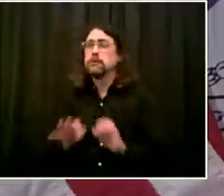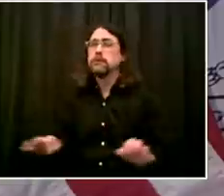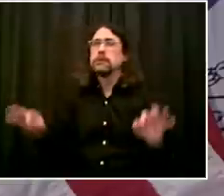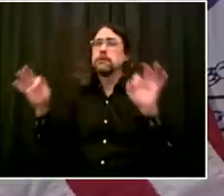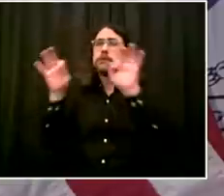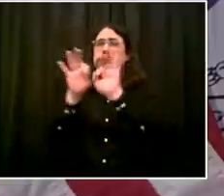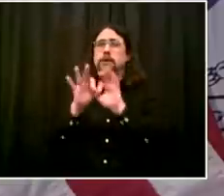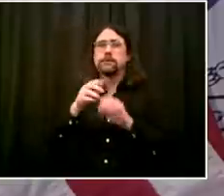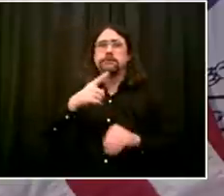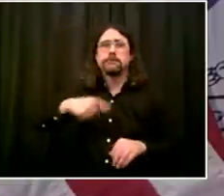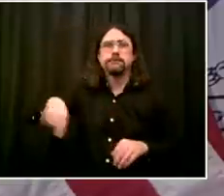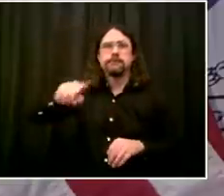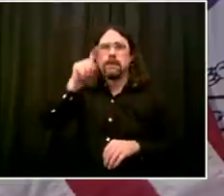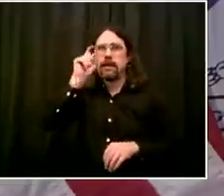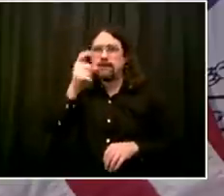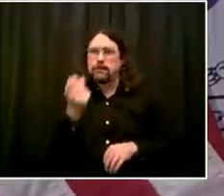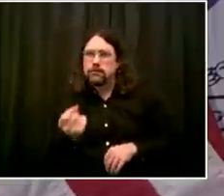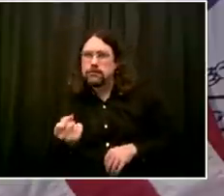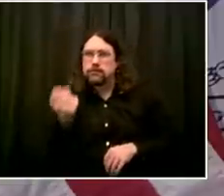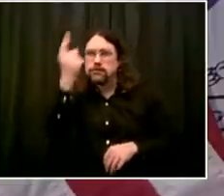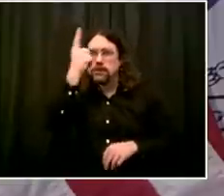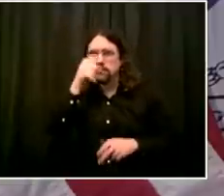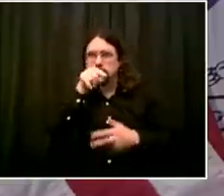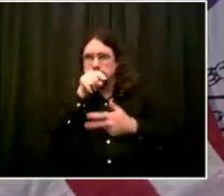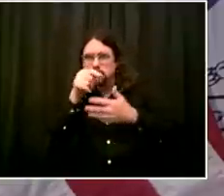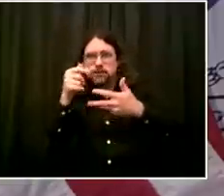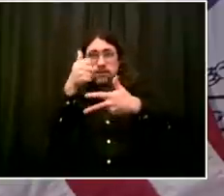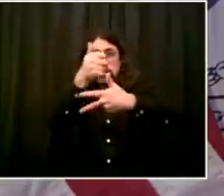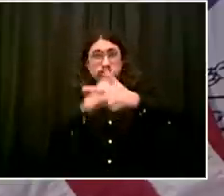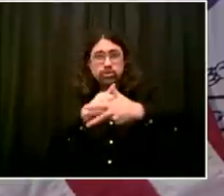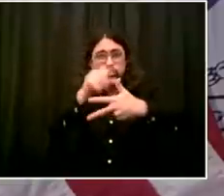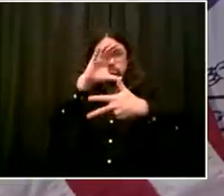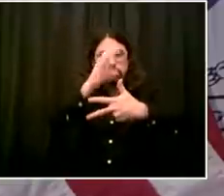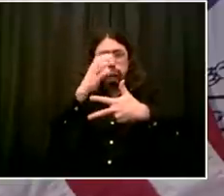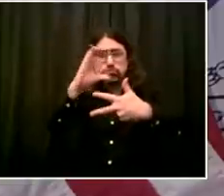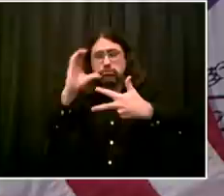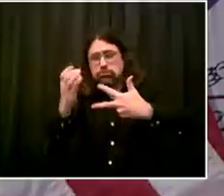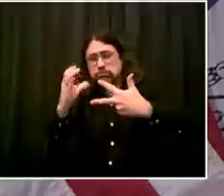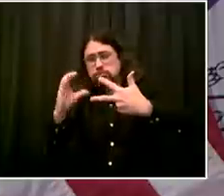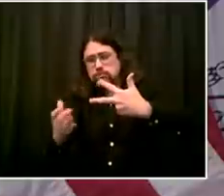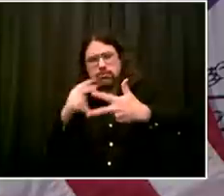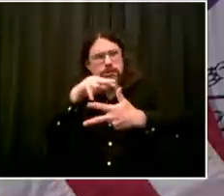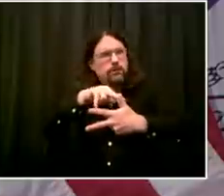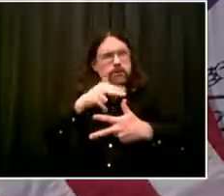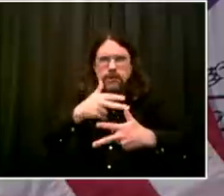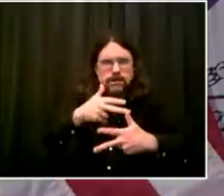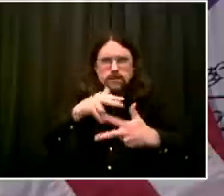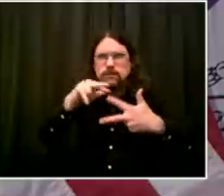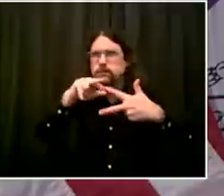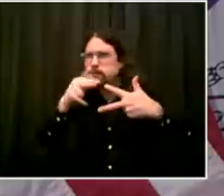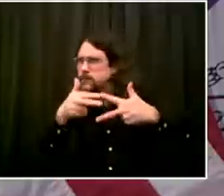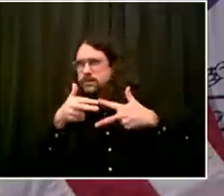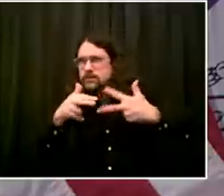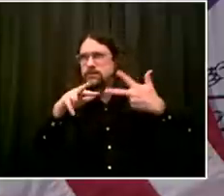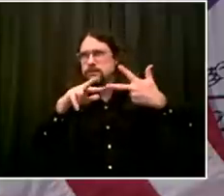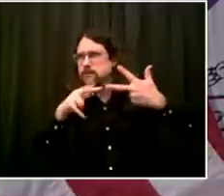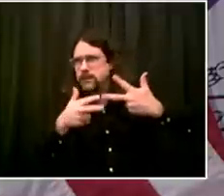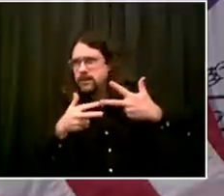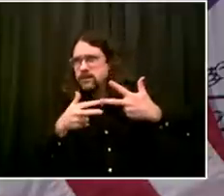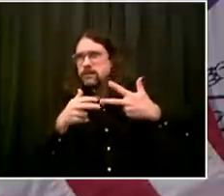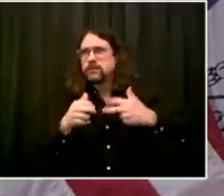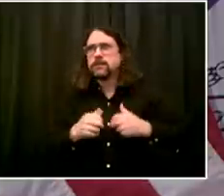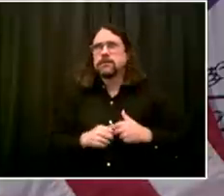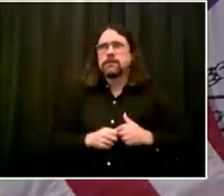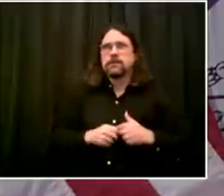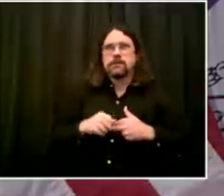admissions is confirmed COVID versus suspected COVID and that we can do an after action, uh, days